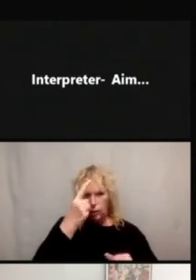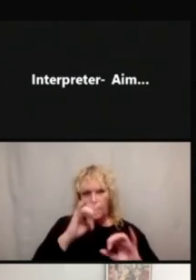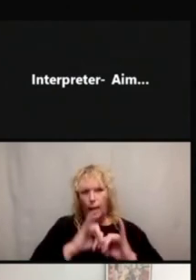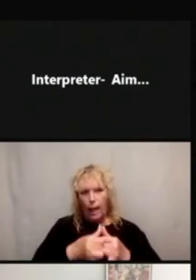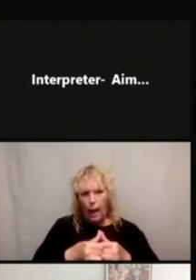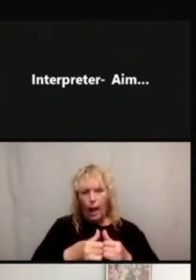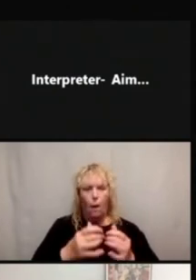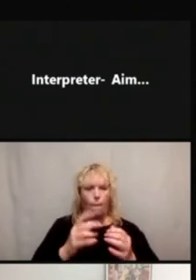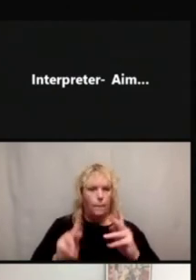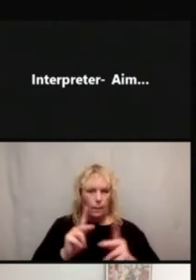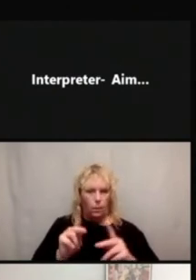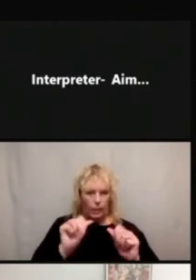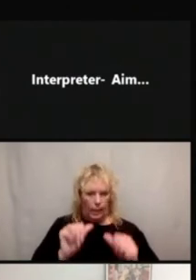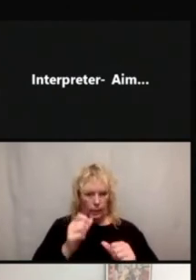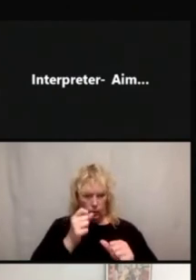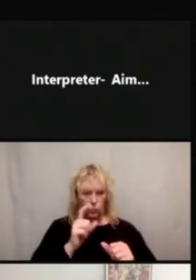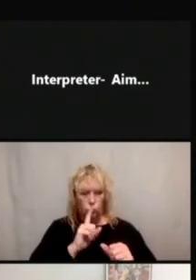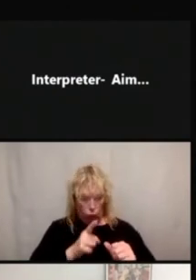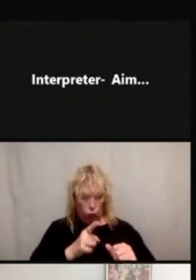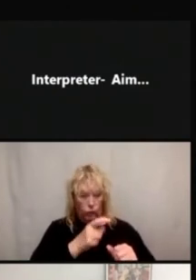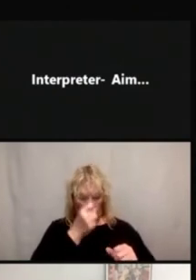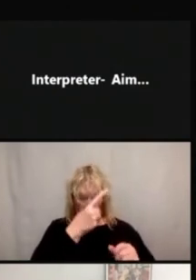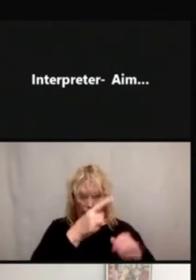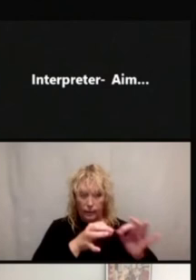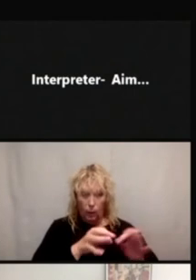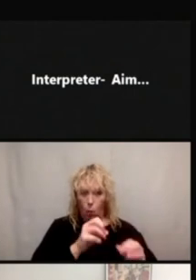understanding those instructions.